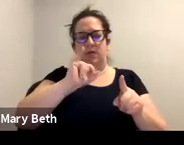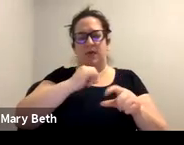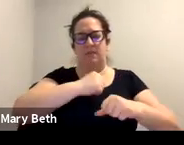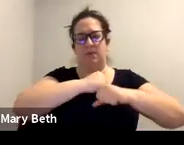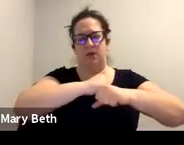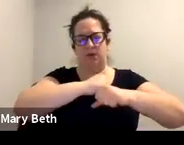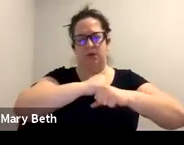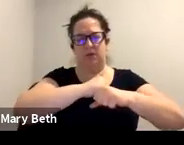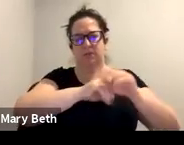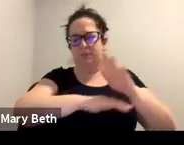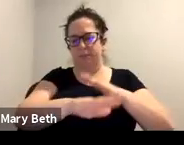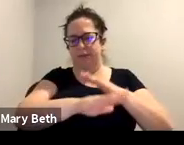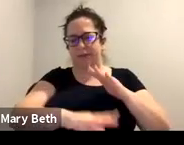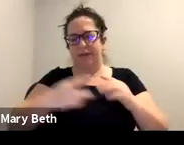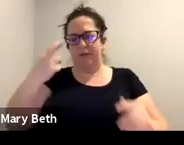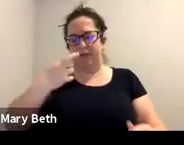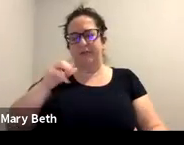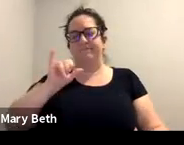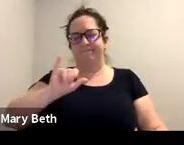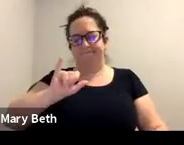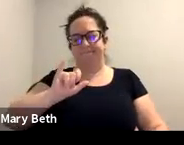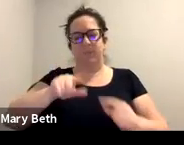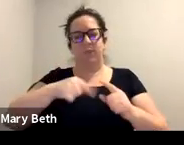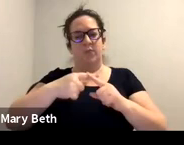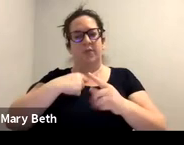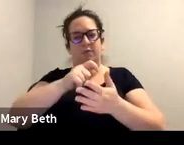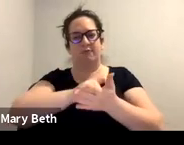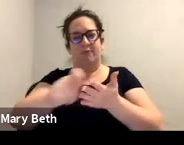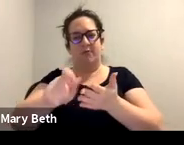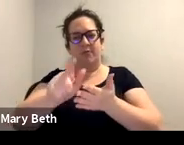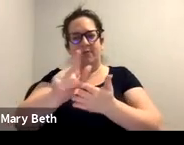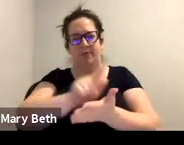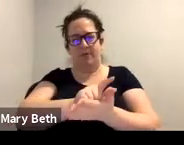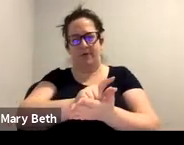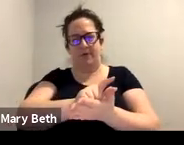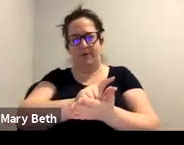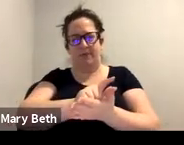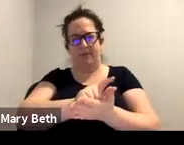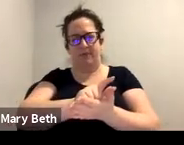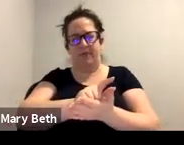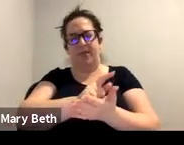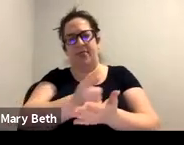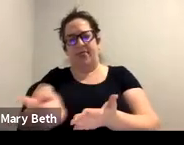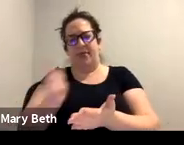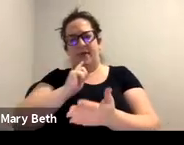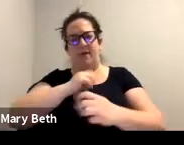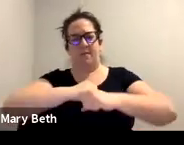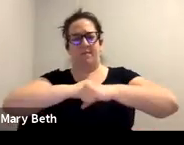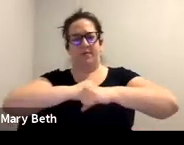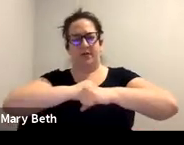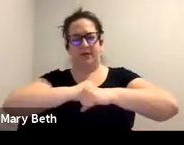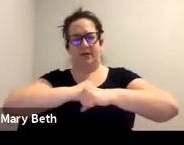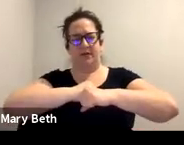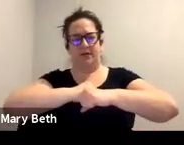Basically what they realized was when they wrote the law for the DVPO, they protected anybody who was sexually assaulted